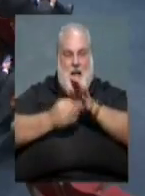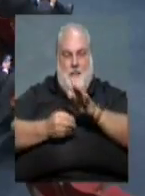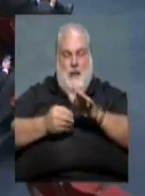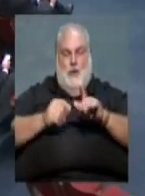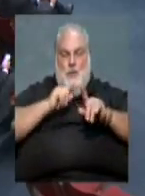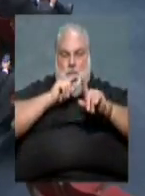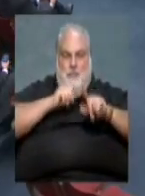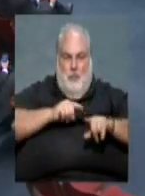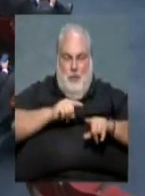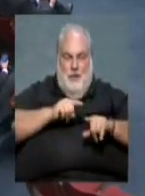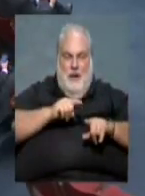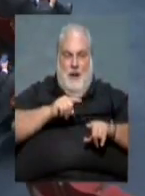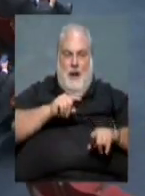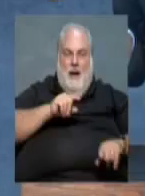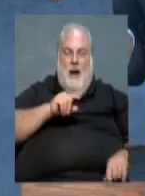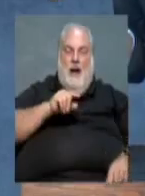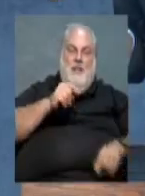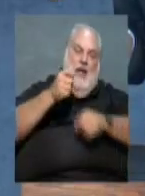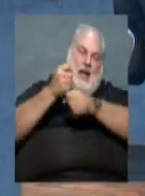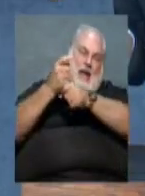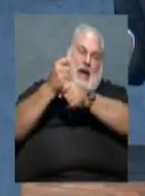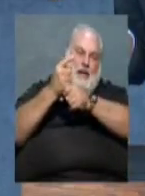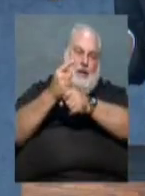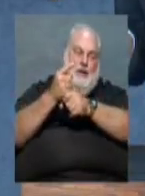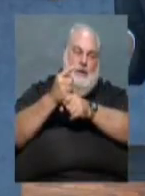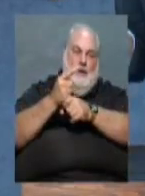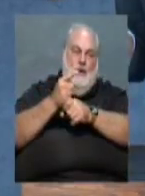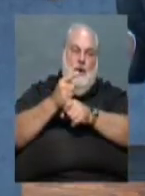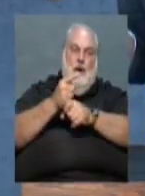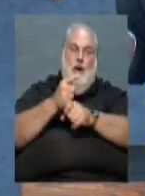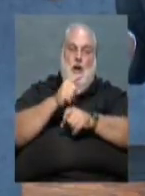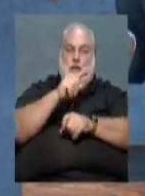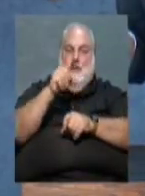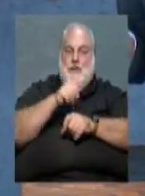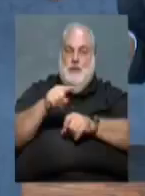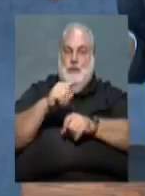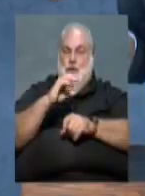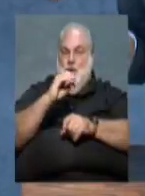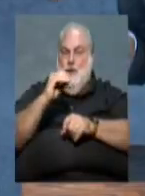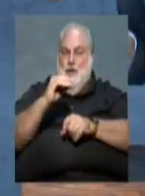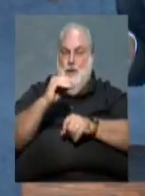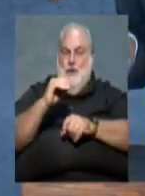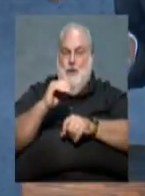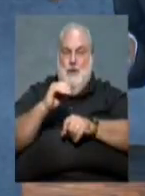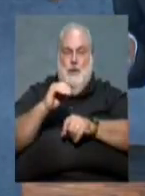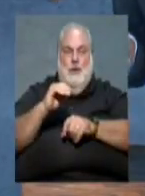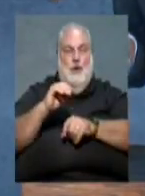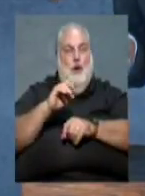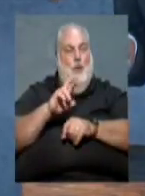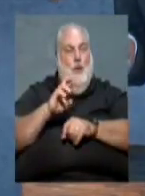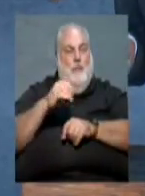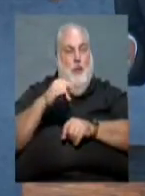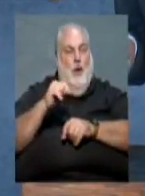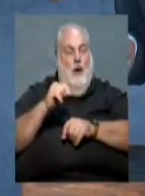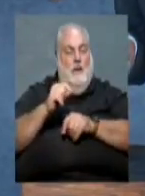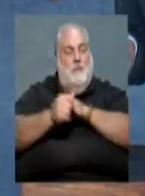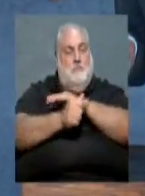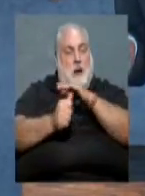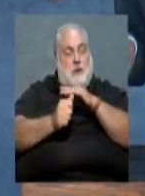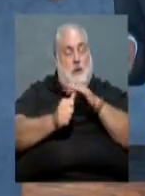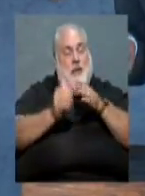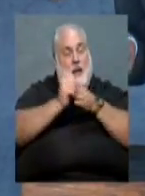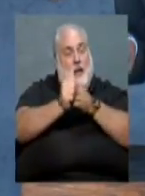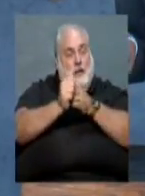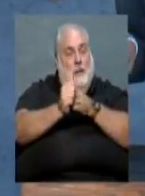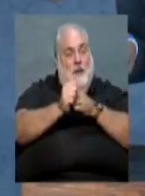out the annual report from the zoo because you can really see under Mike's leadership how